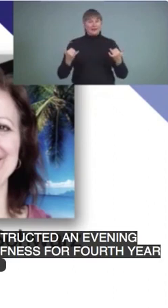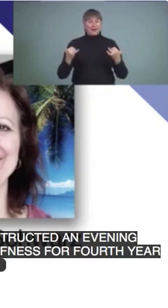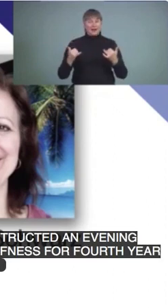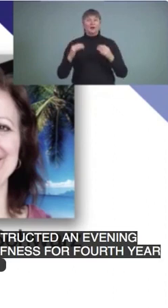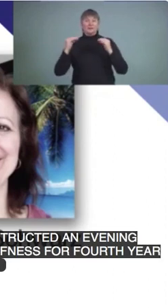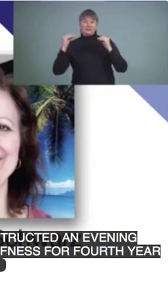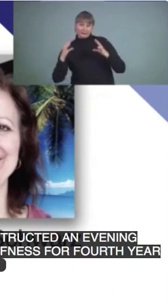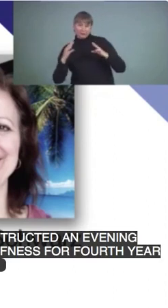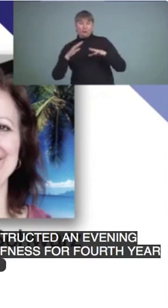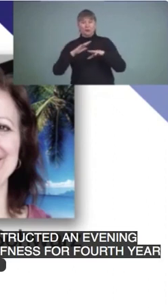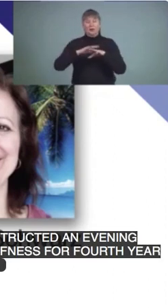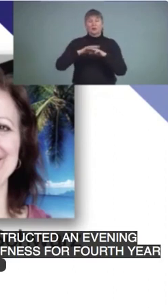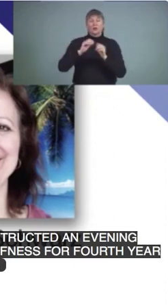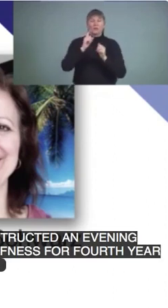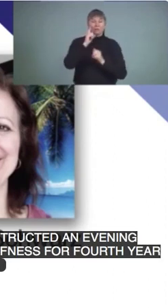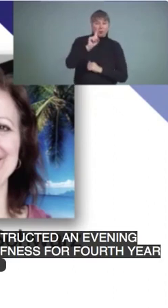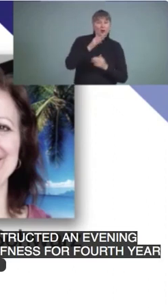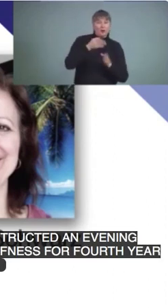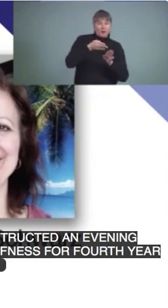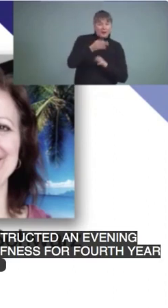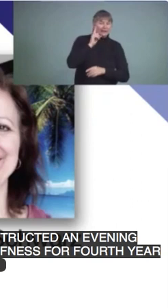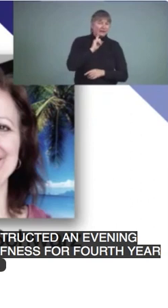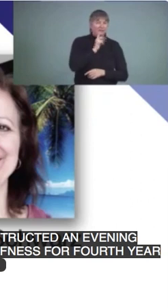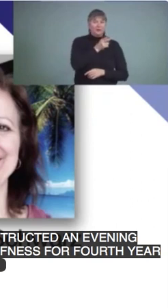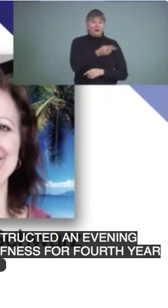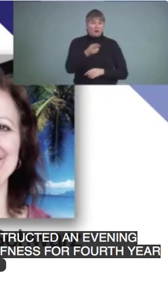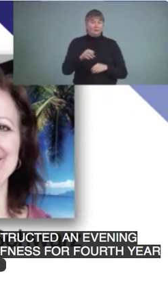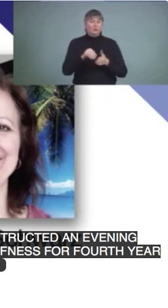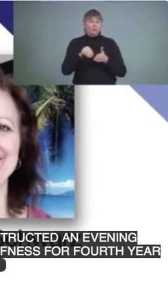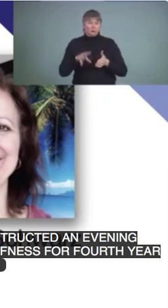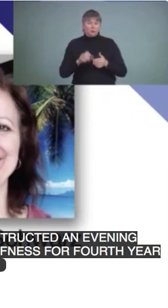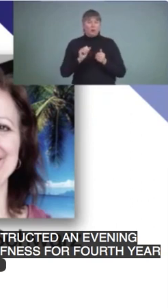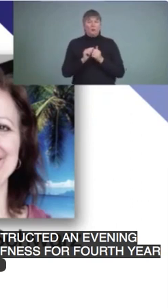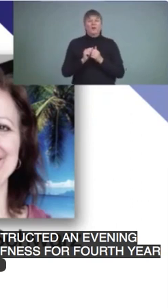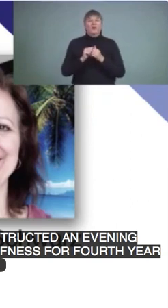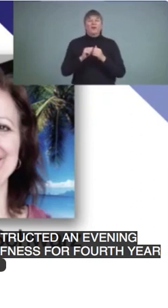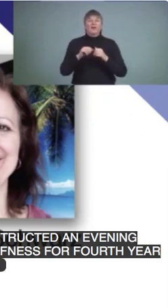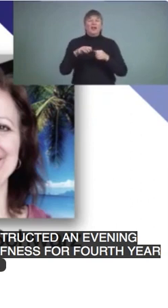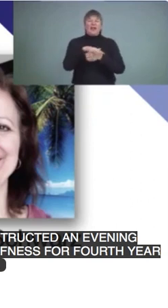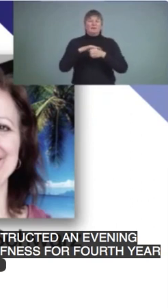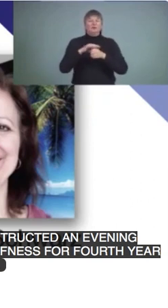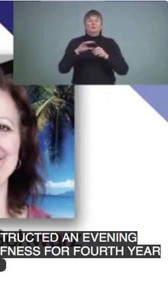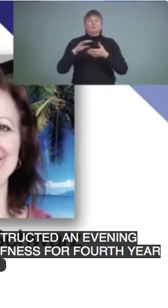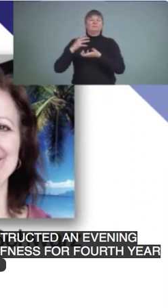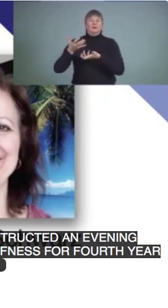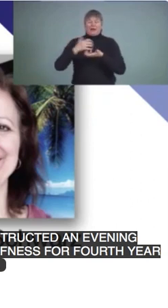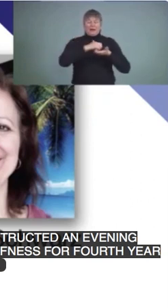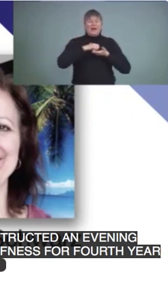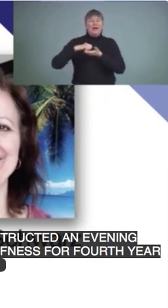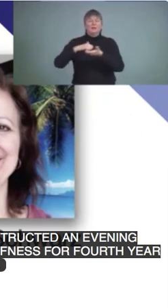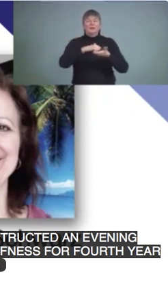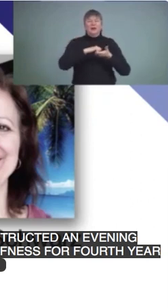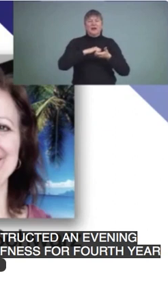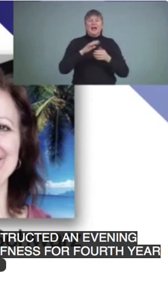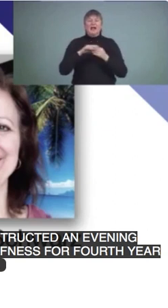for the deaf and hard of hearing with Edmonton Regional Collaborative Service Delivery and Inclusive Learning with